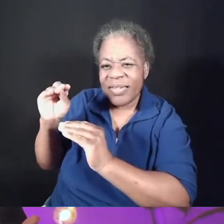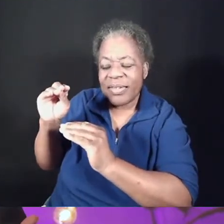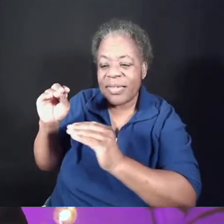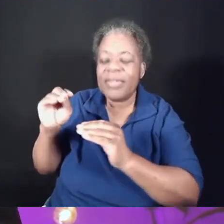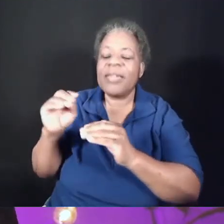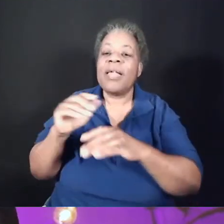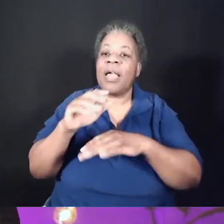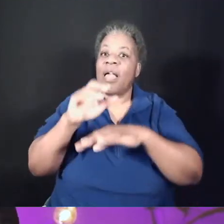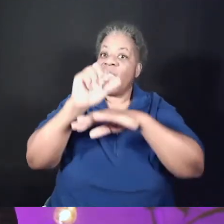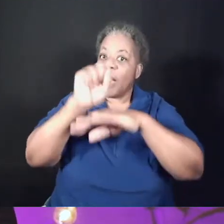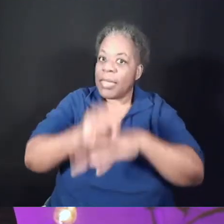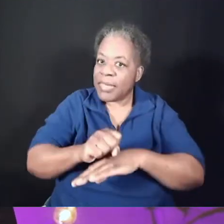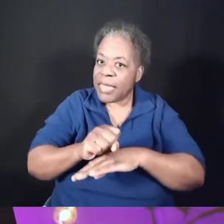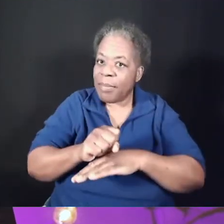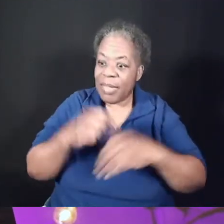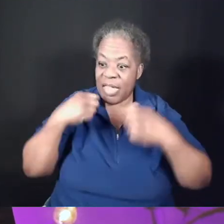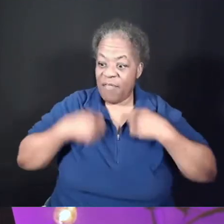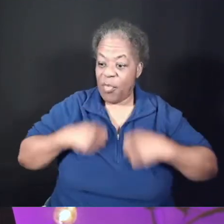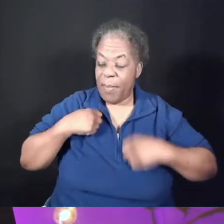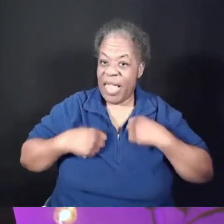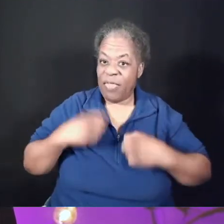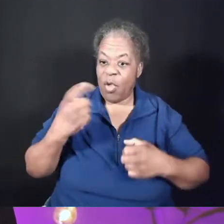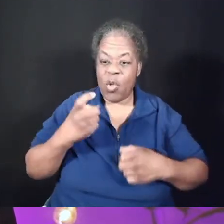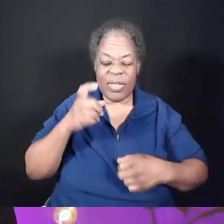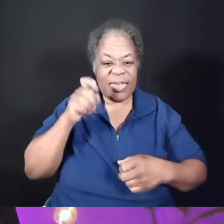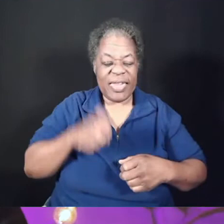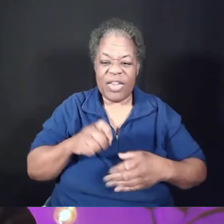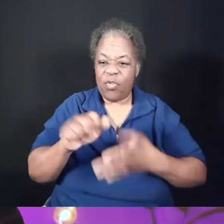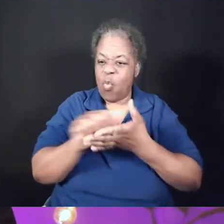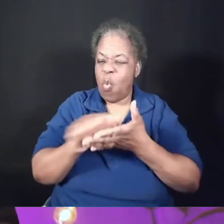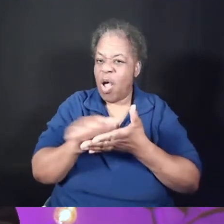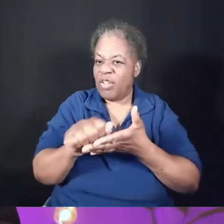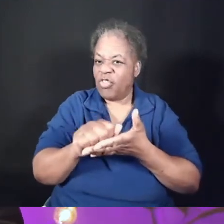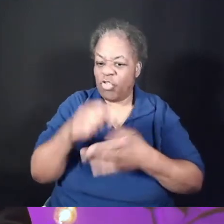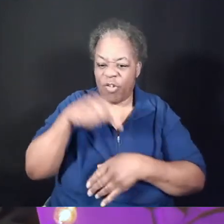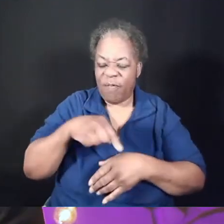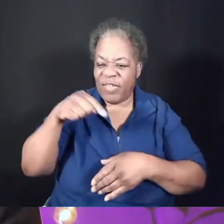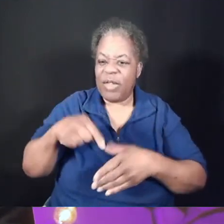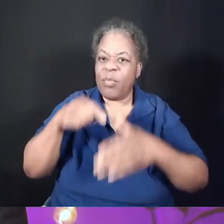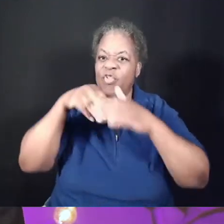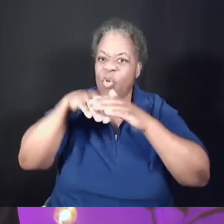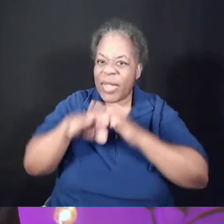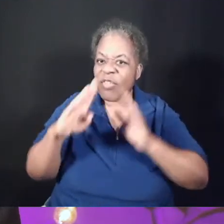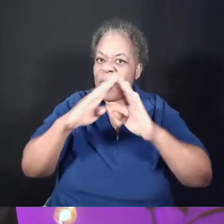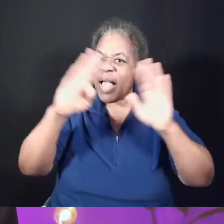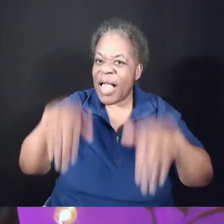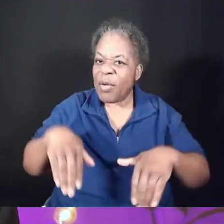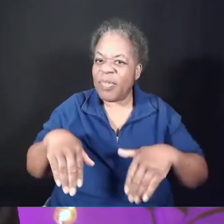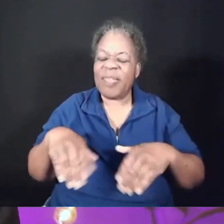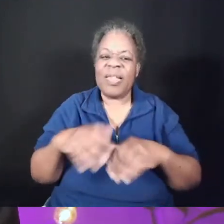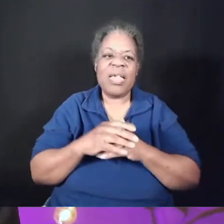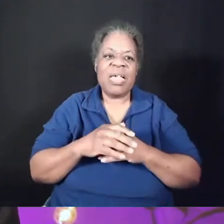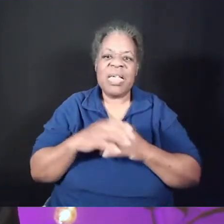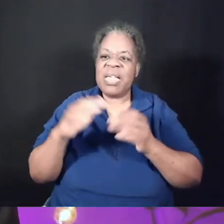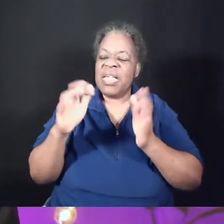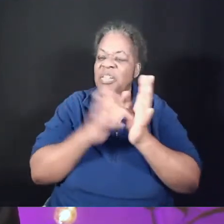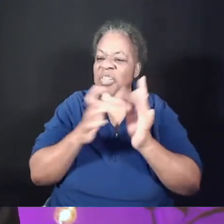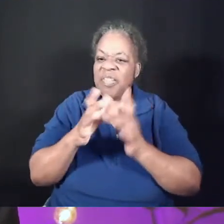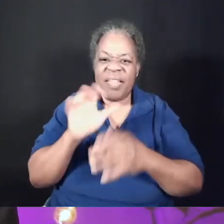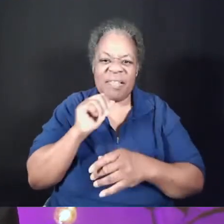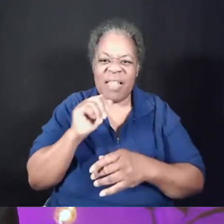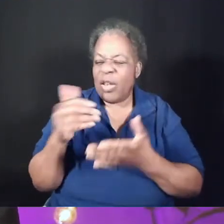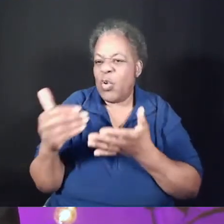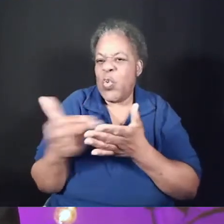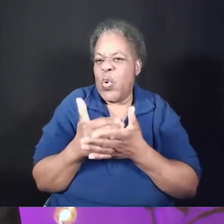bathed, you only needed to wash your feet upon entering a house. So Jesus wasn't inventing some sort of new hospitality or health